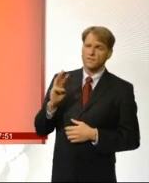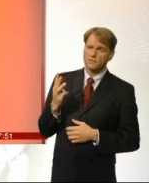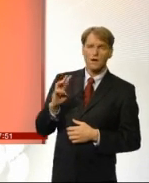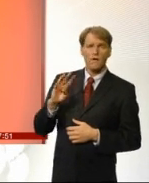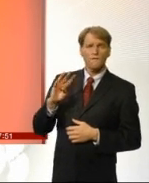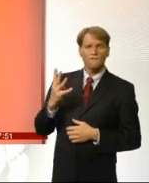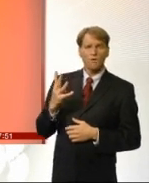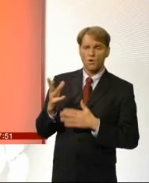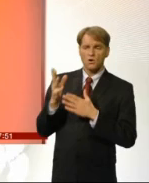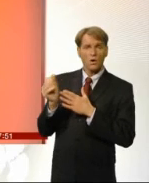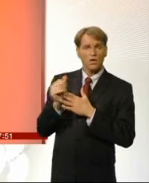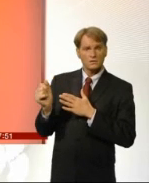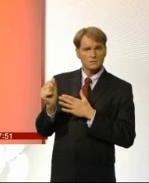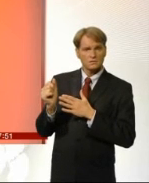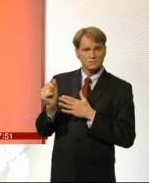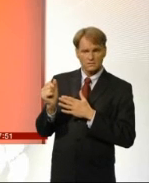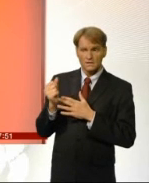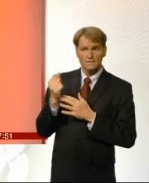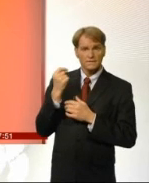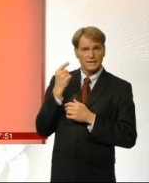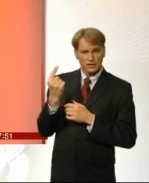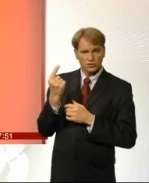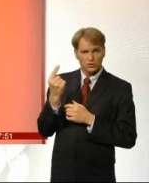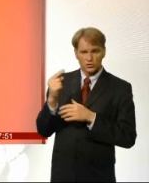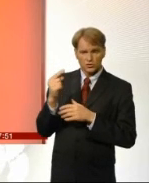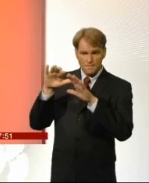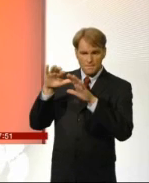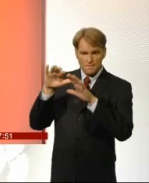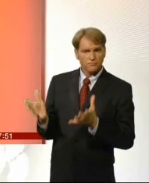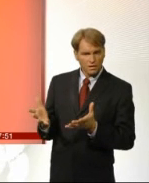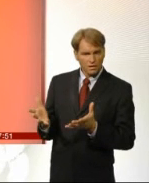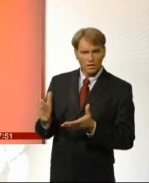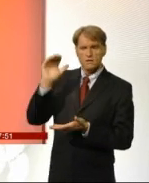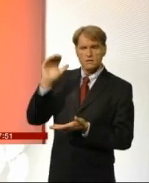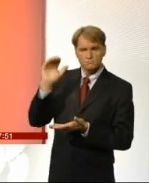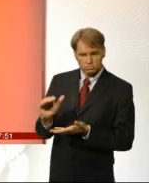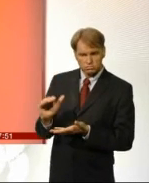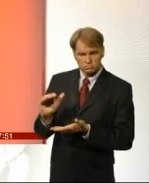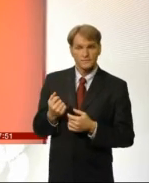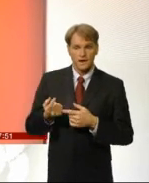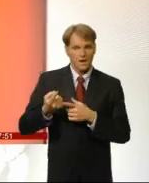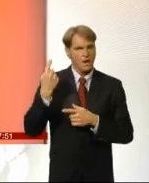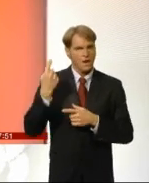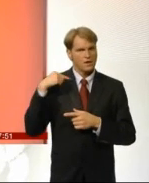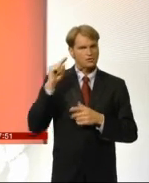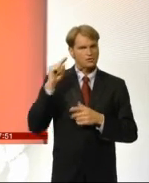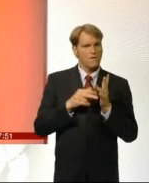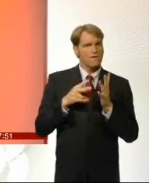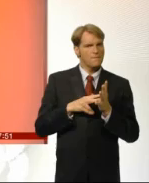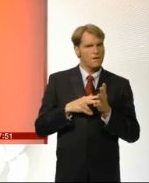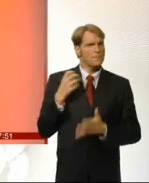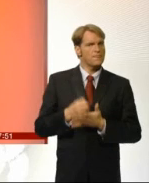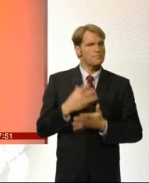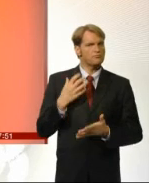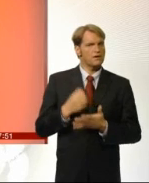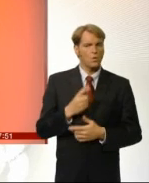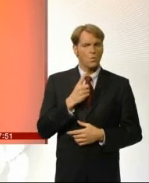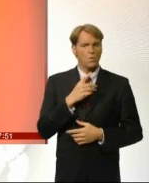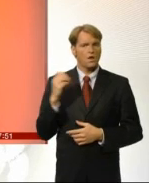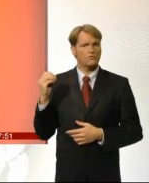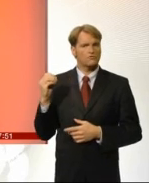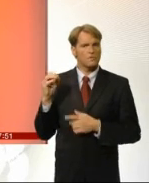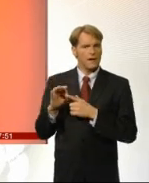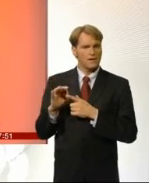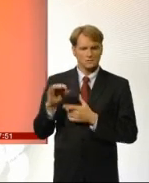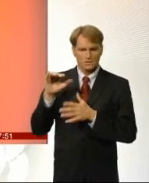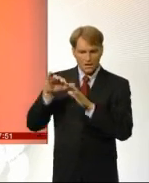Doesn't seem impossible. Clearly this time last year prices are $100 a barrel. But that being said I think there's a general view that 40 is perhaps